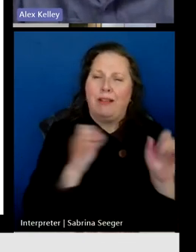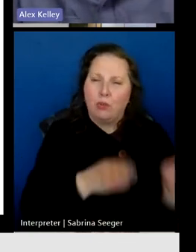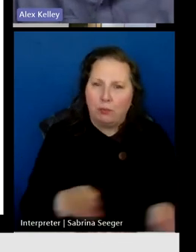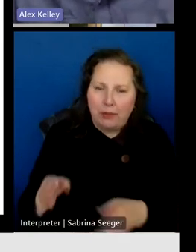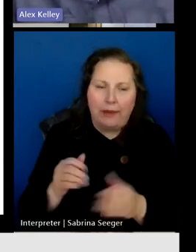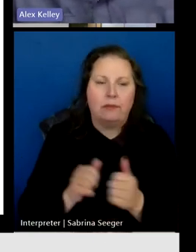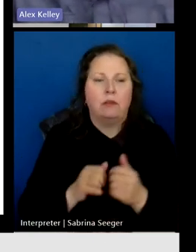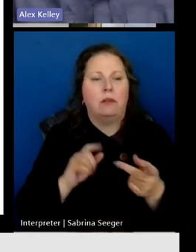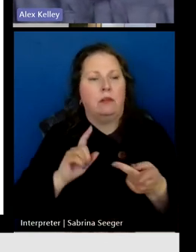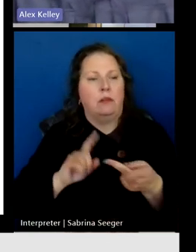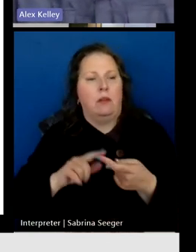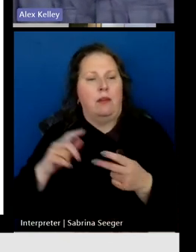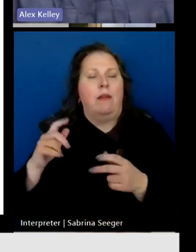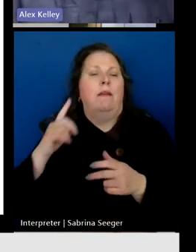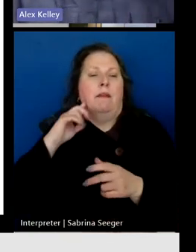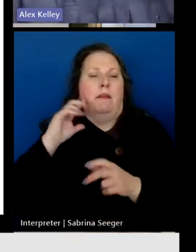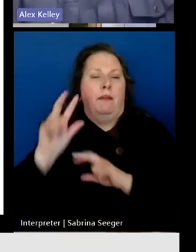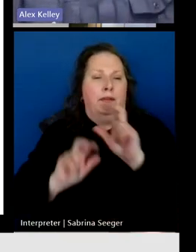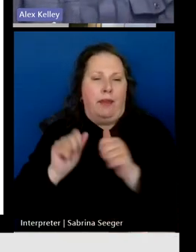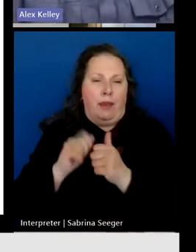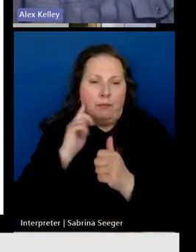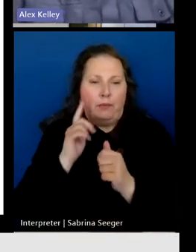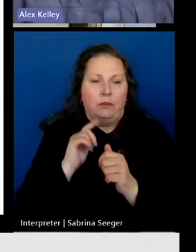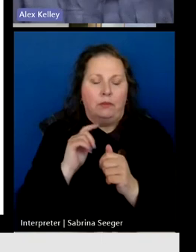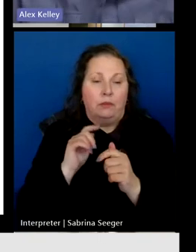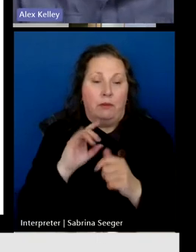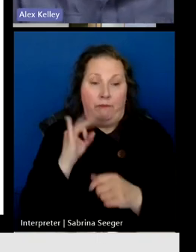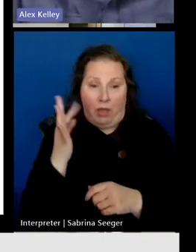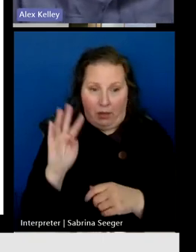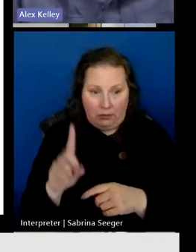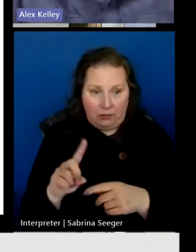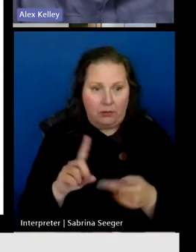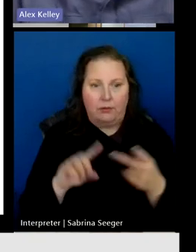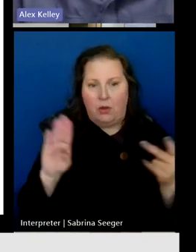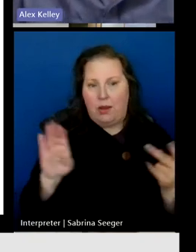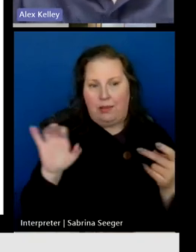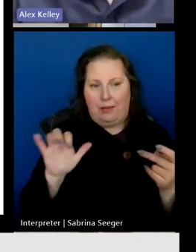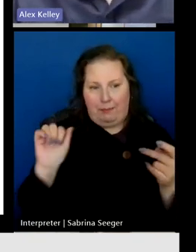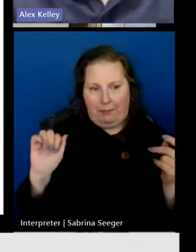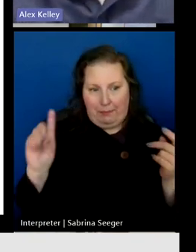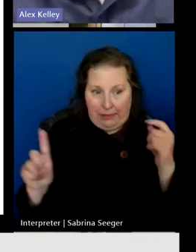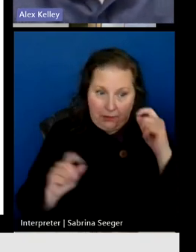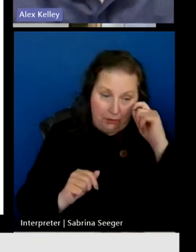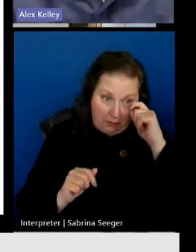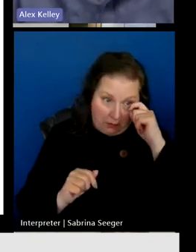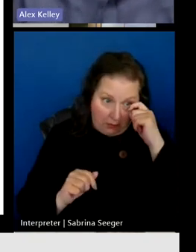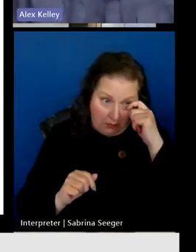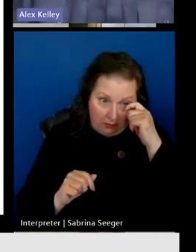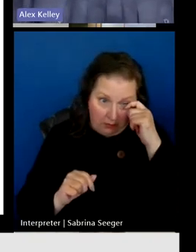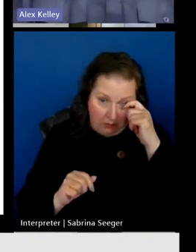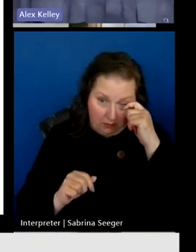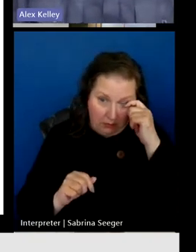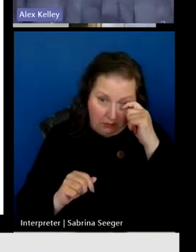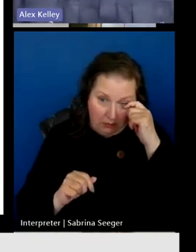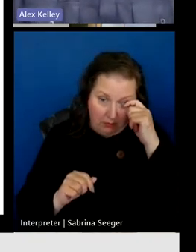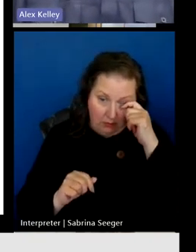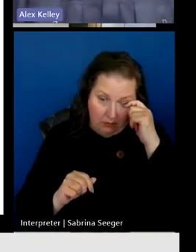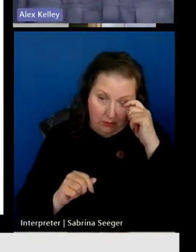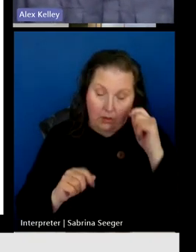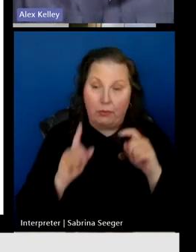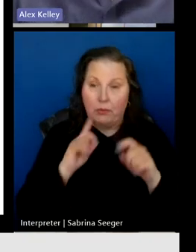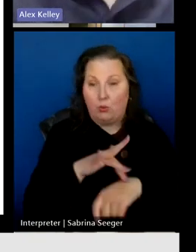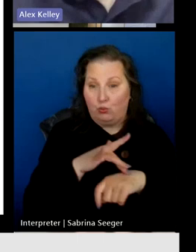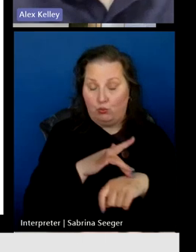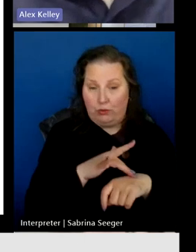Projects Fund, and now B, the Broadband Equity Access and Deployment resources. Those resources are